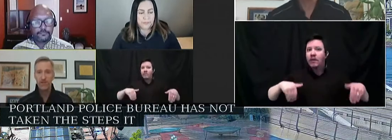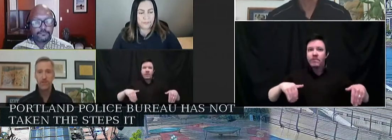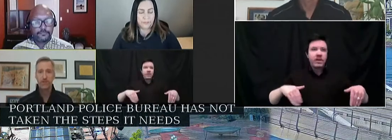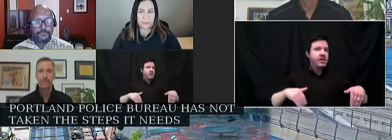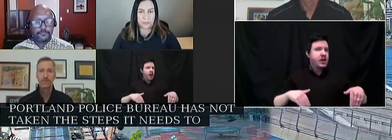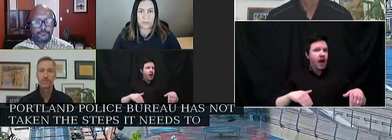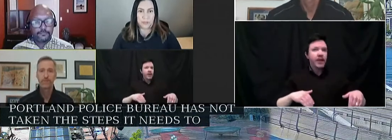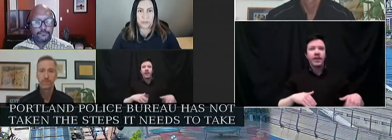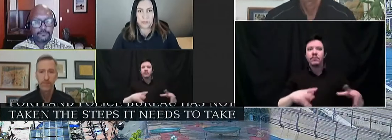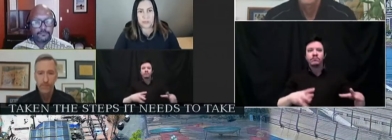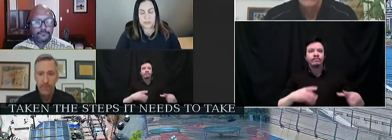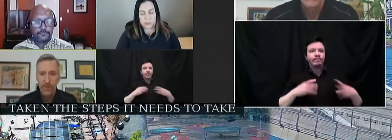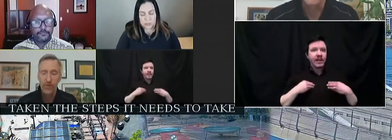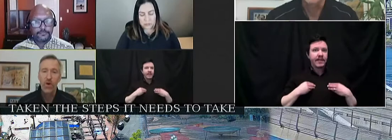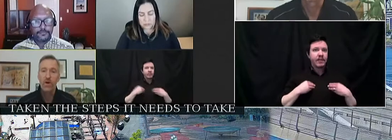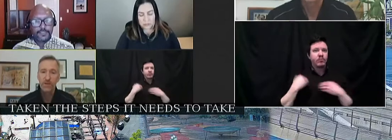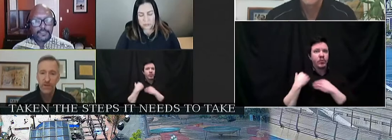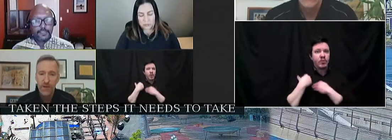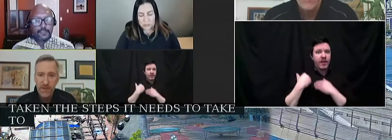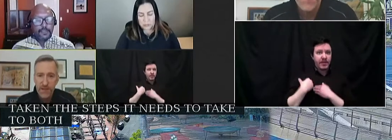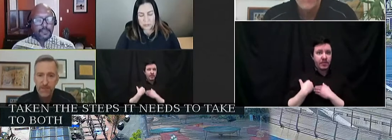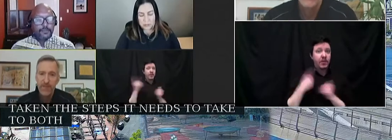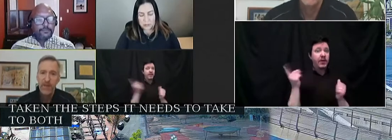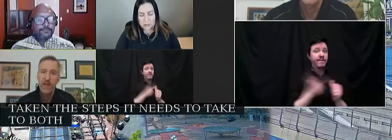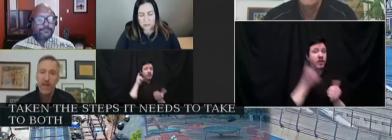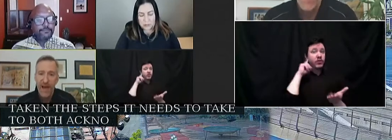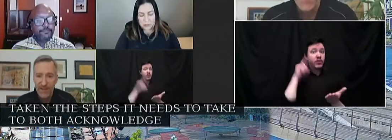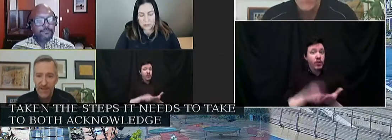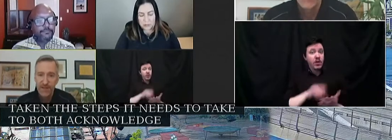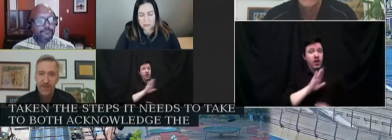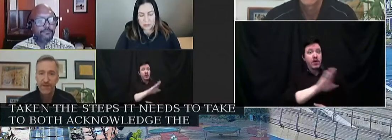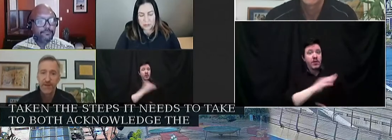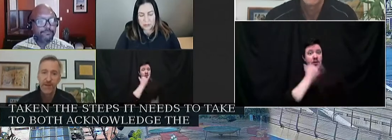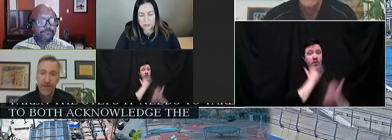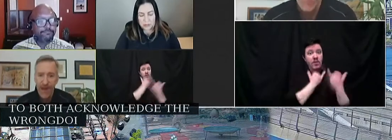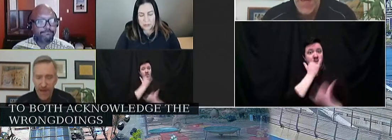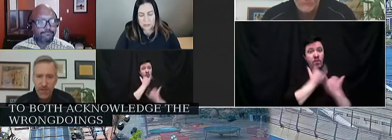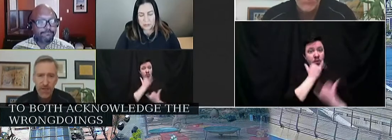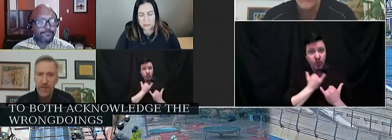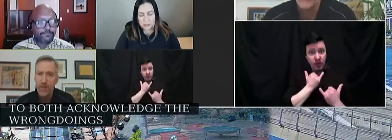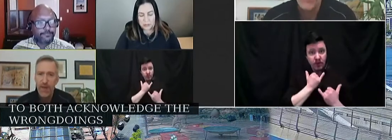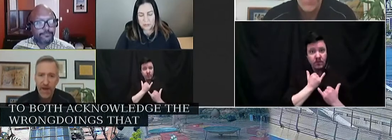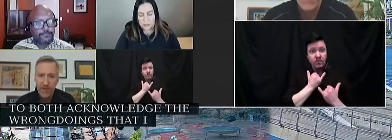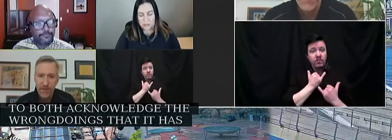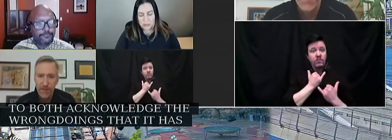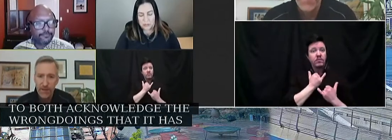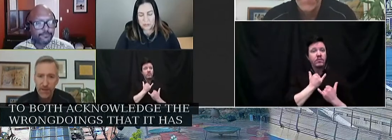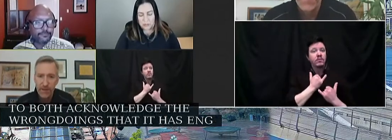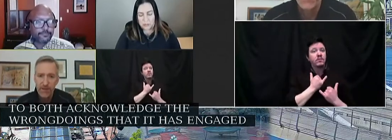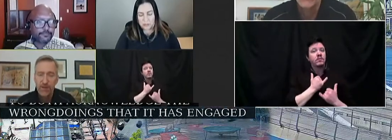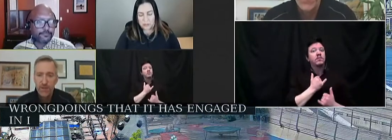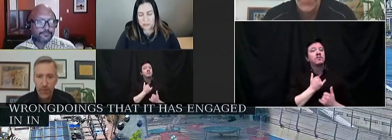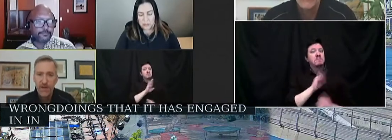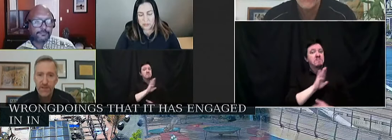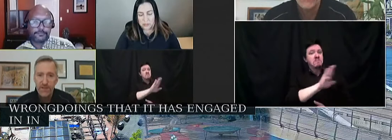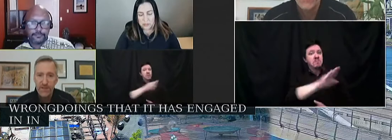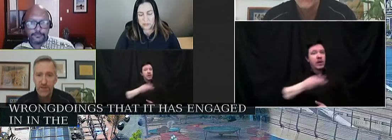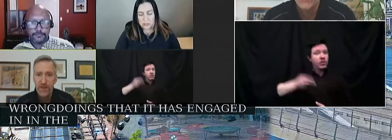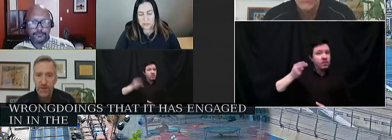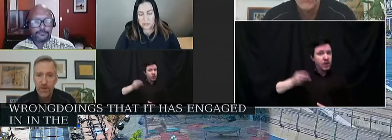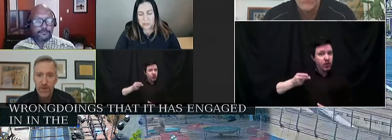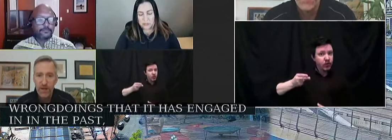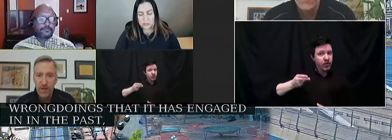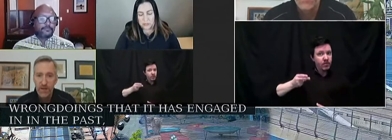acknowledge the wrongdoings that it has engaged in in the past to express